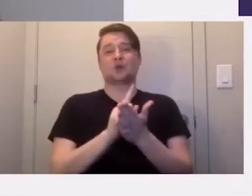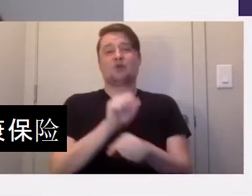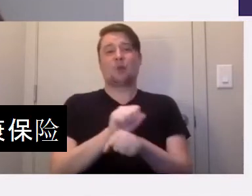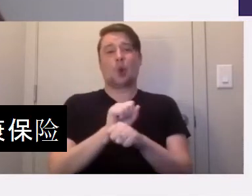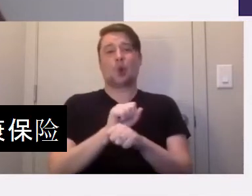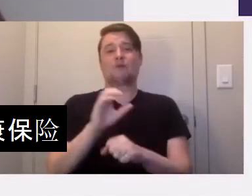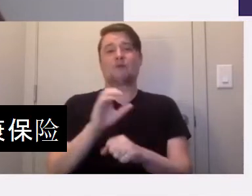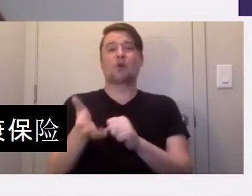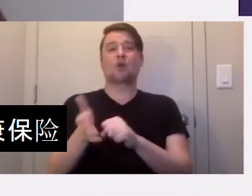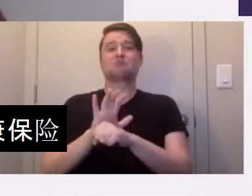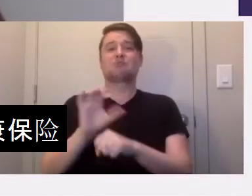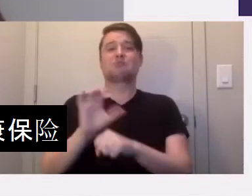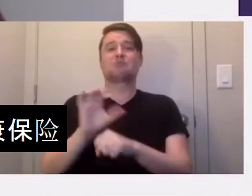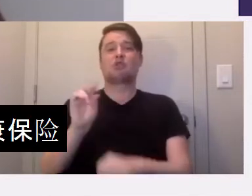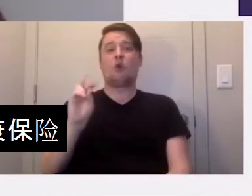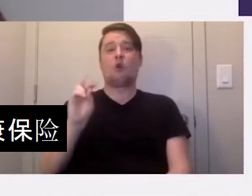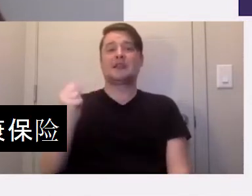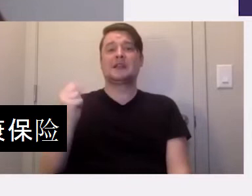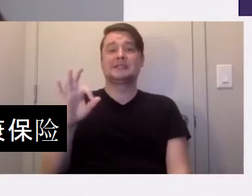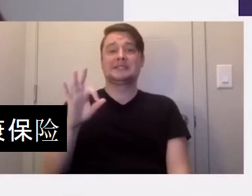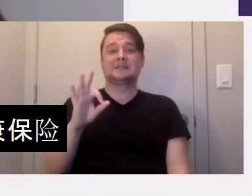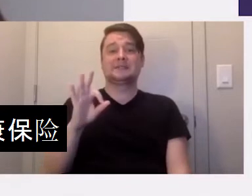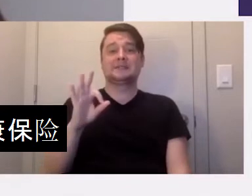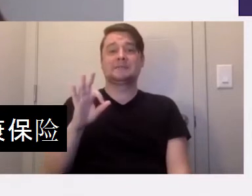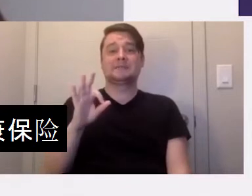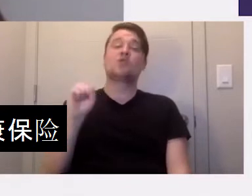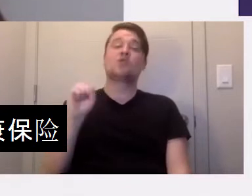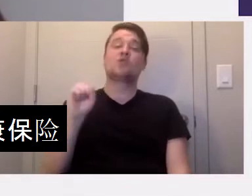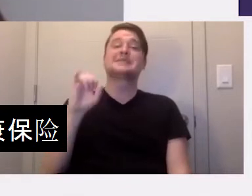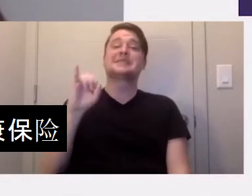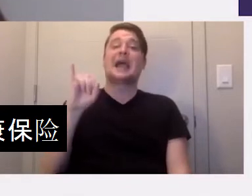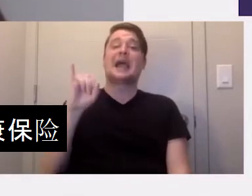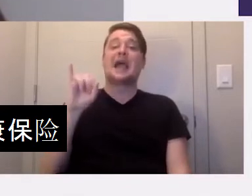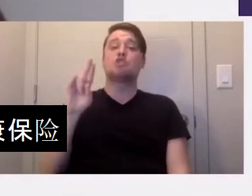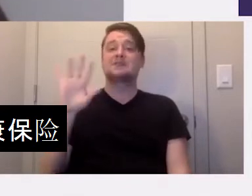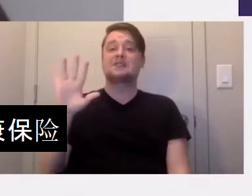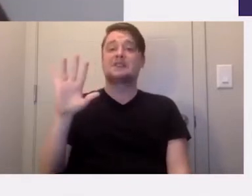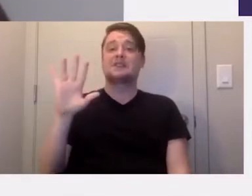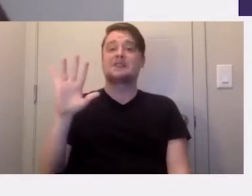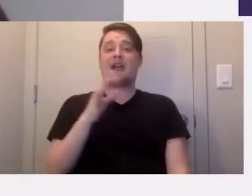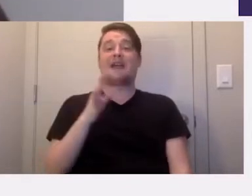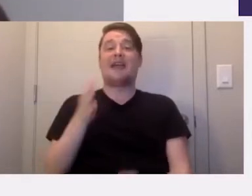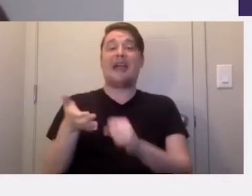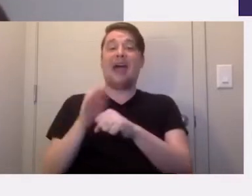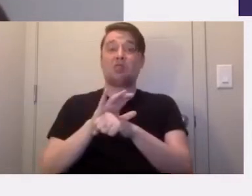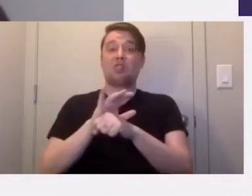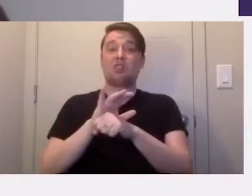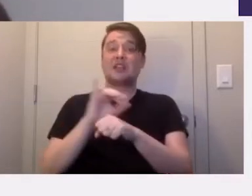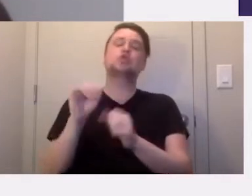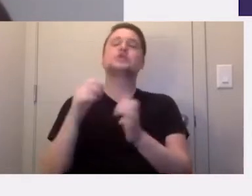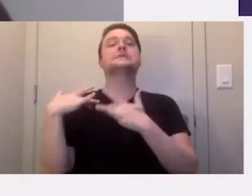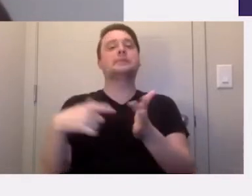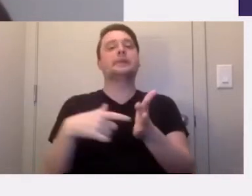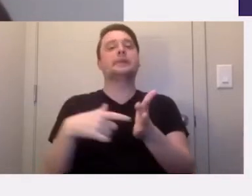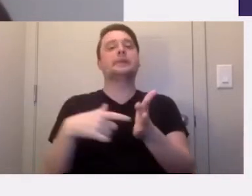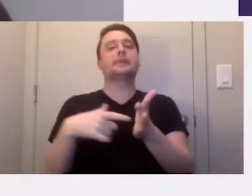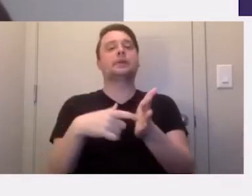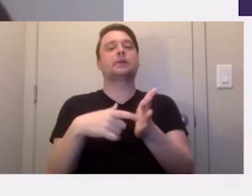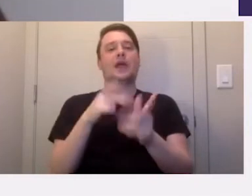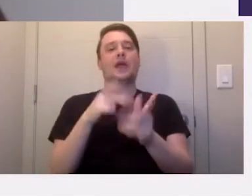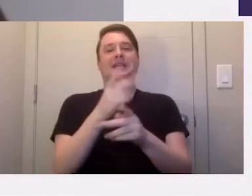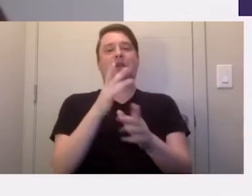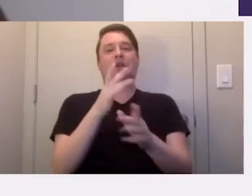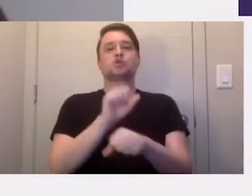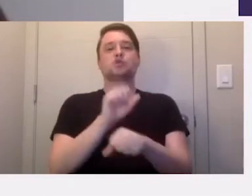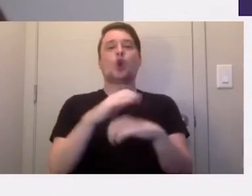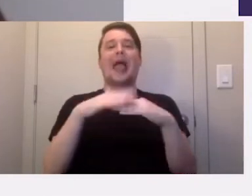Eligibility for SEIU 775 Benefits Group health coverage usually requires that caregivers work at least